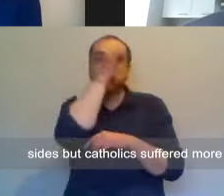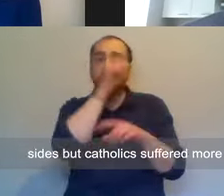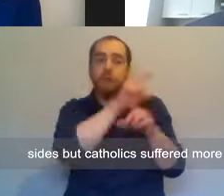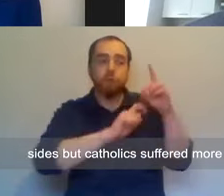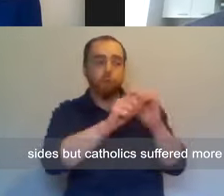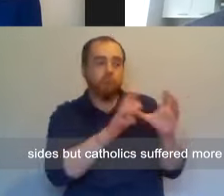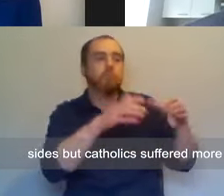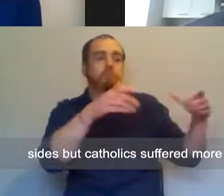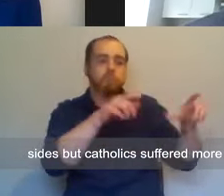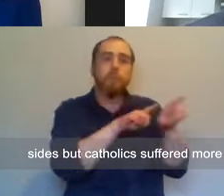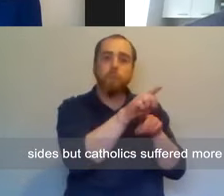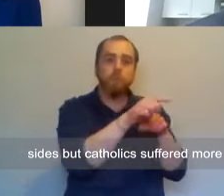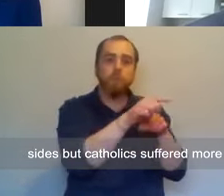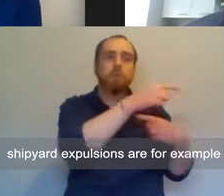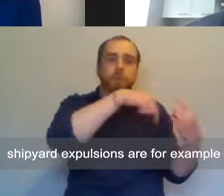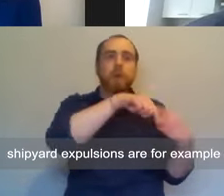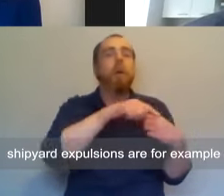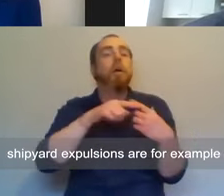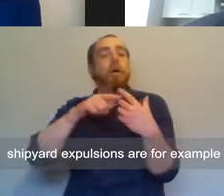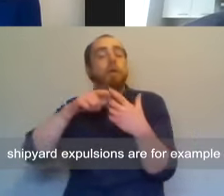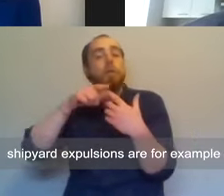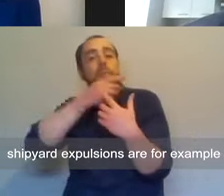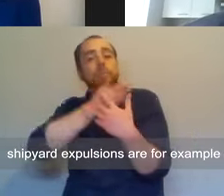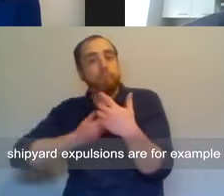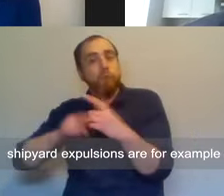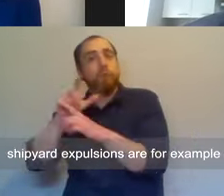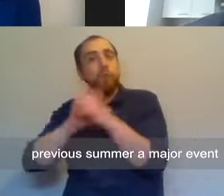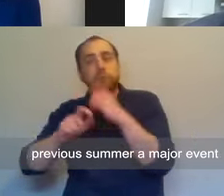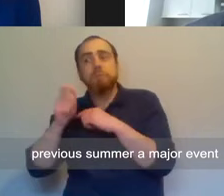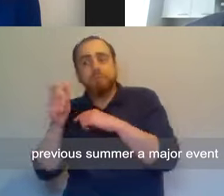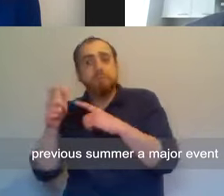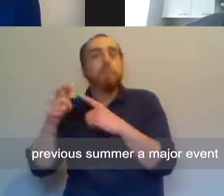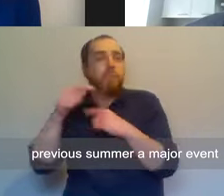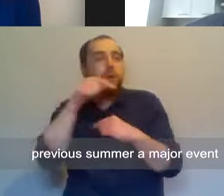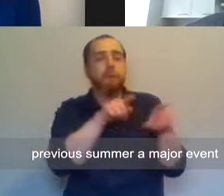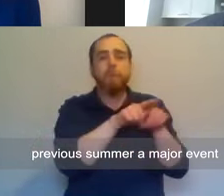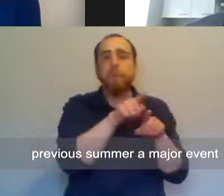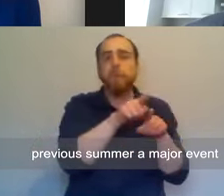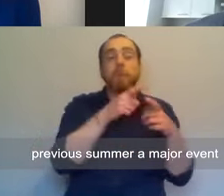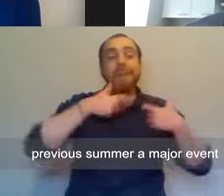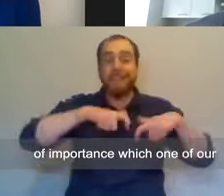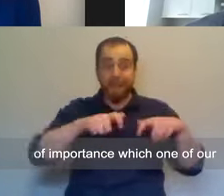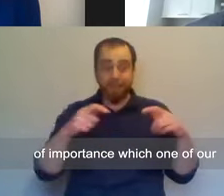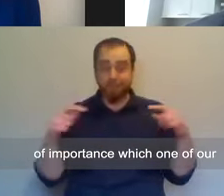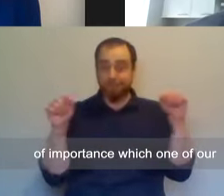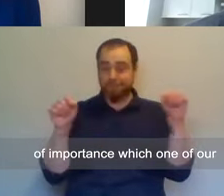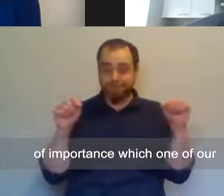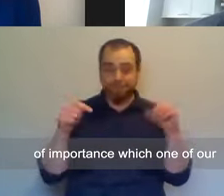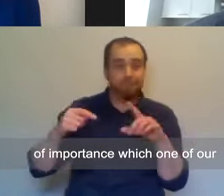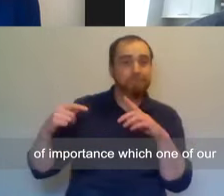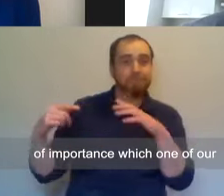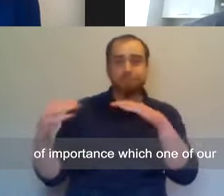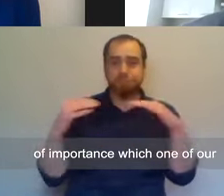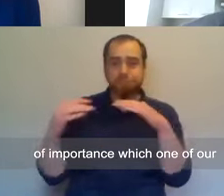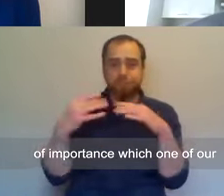both sides, but Catholics suffered more. Shipyard expulsions are, for example, in the previous summer a major event of importance, which